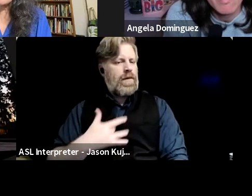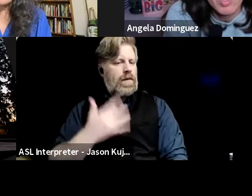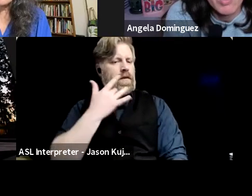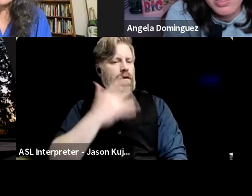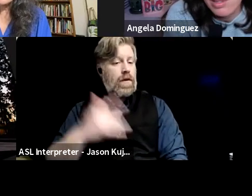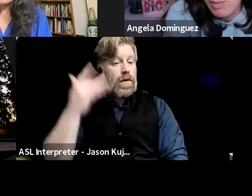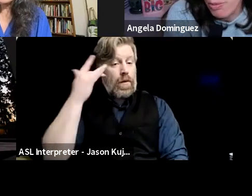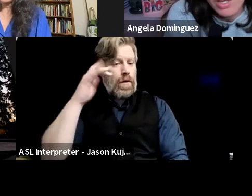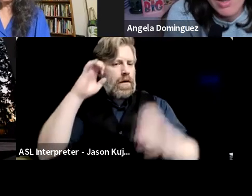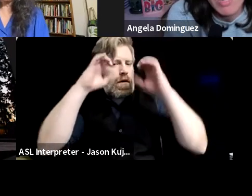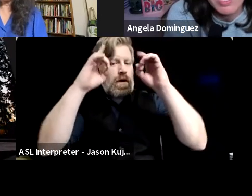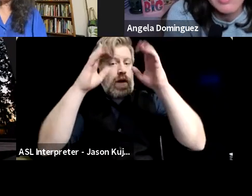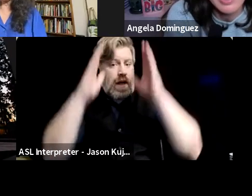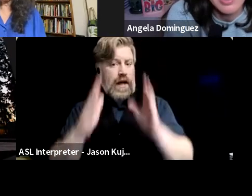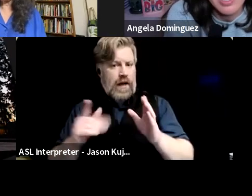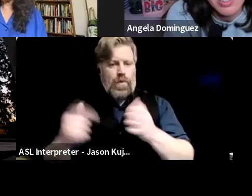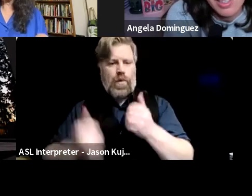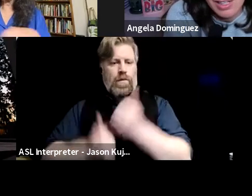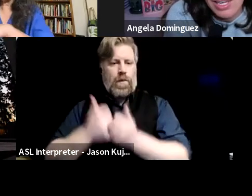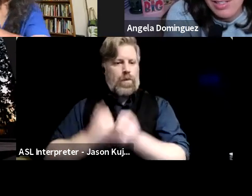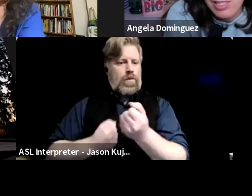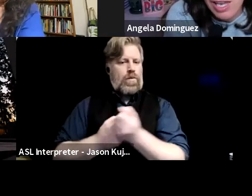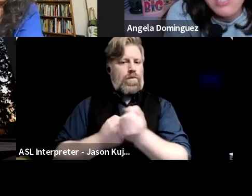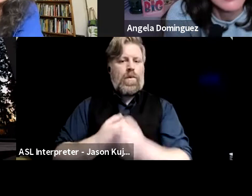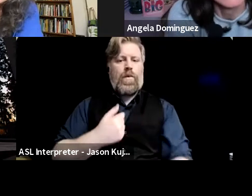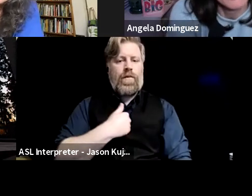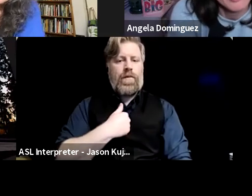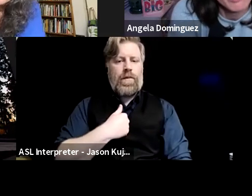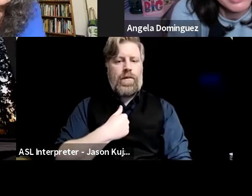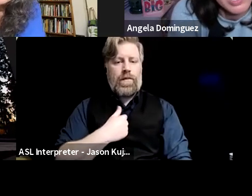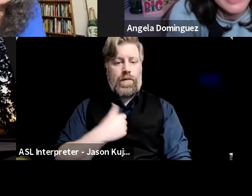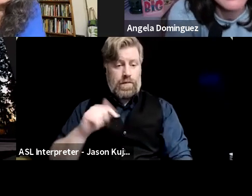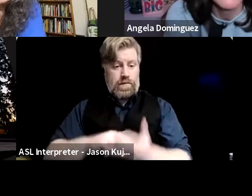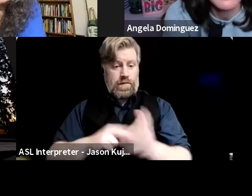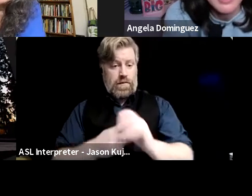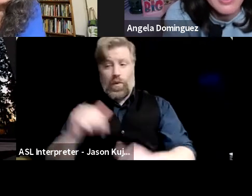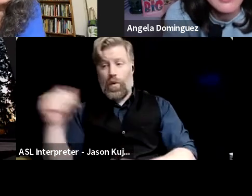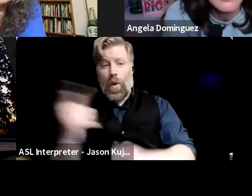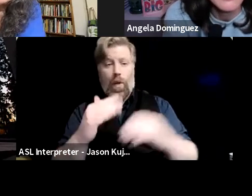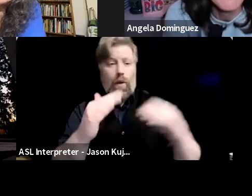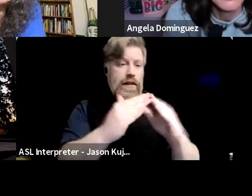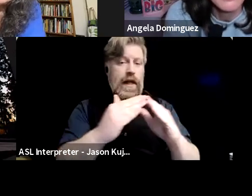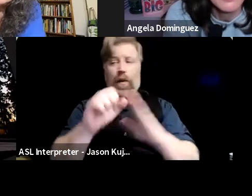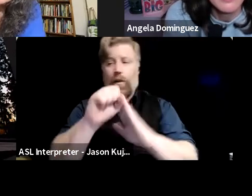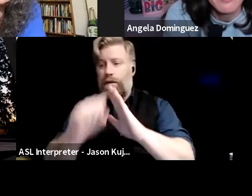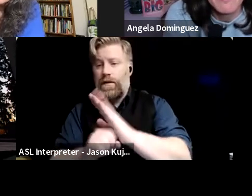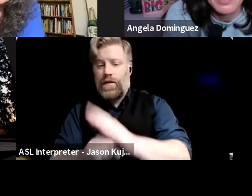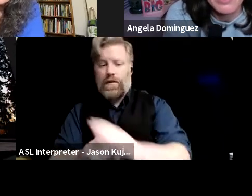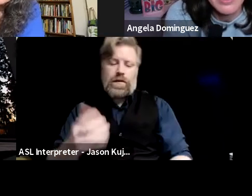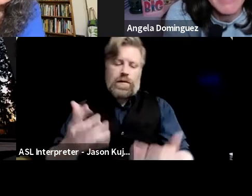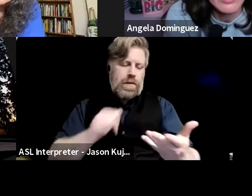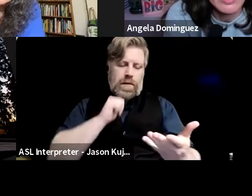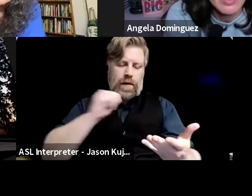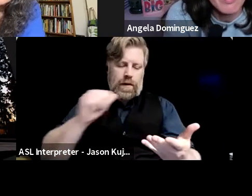most supportive. I'm not saying that that's the case in all cities and all states, but, um,